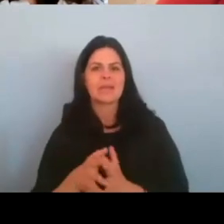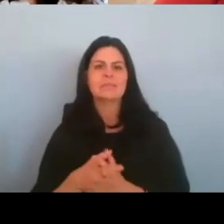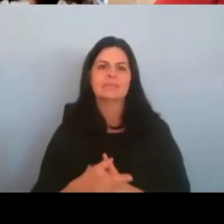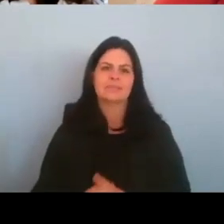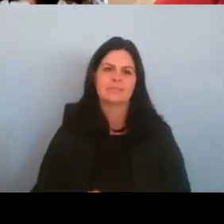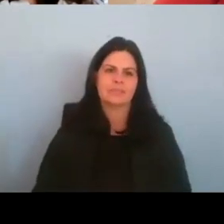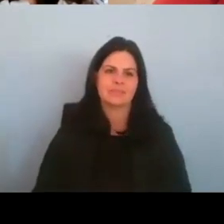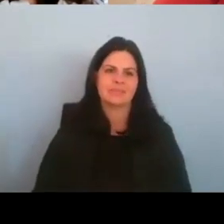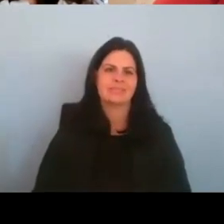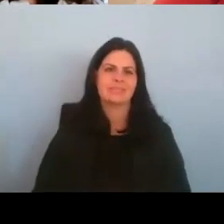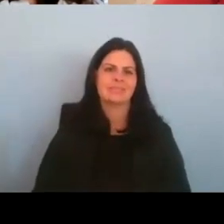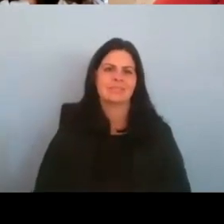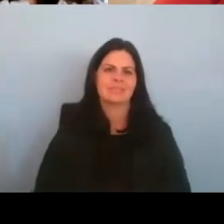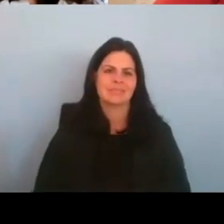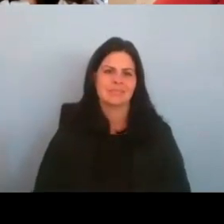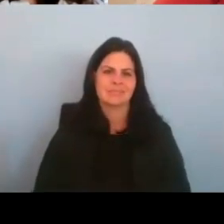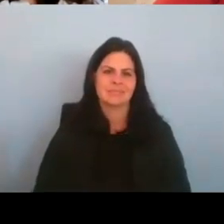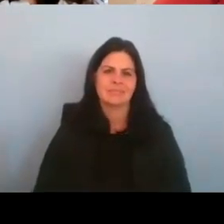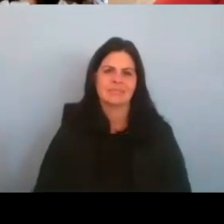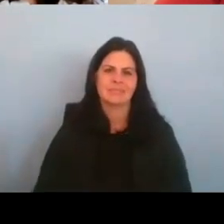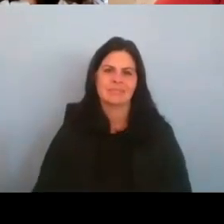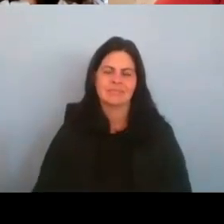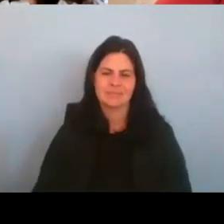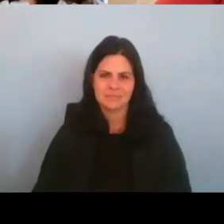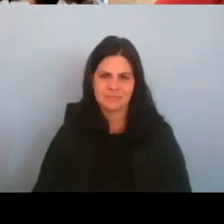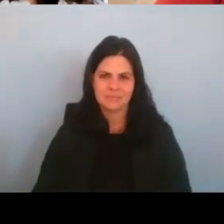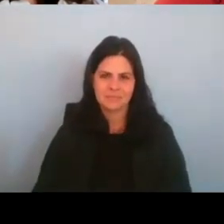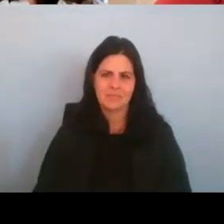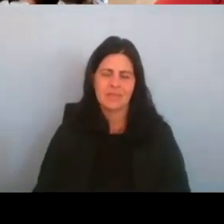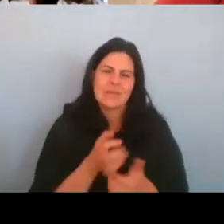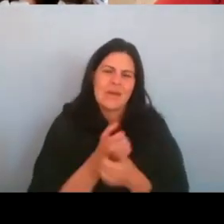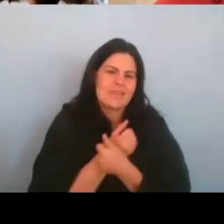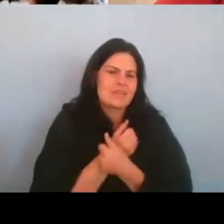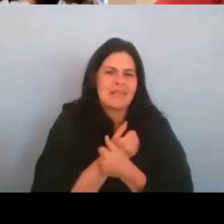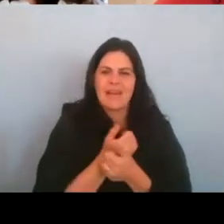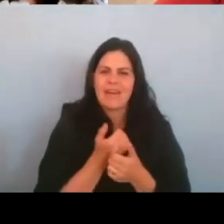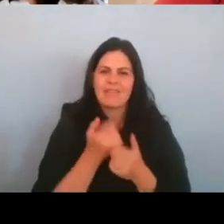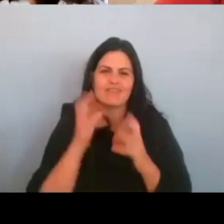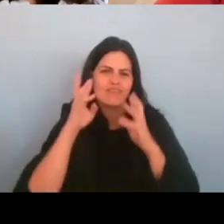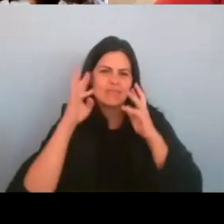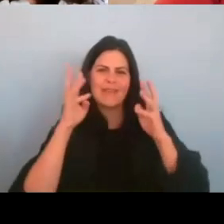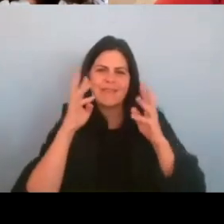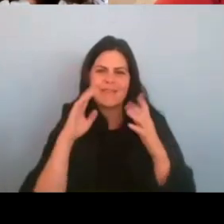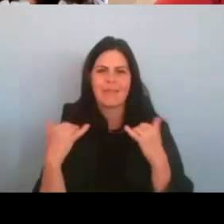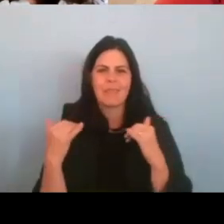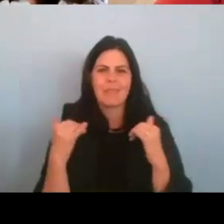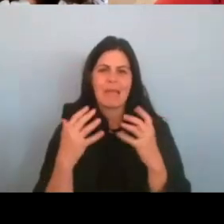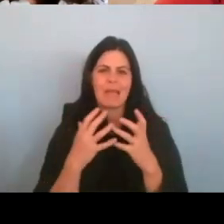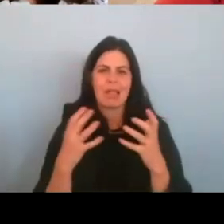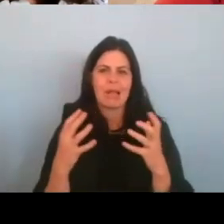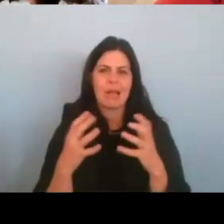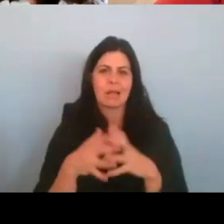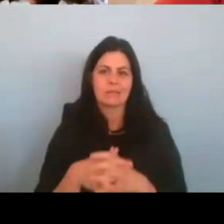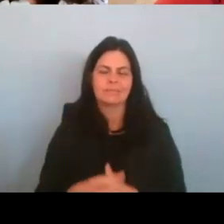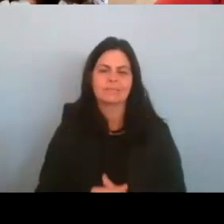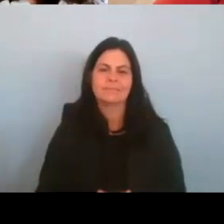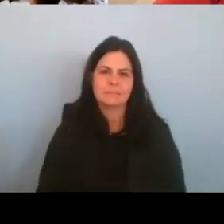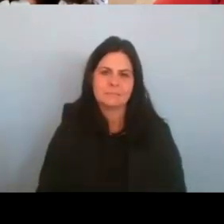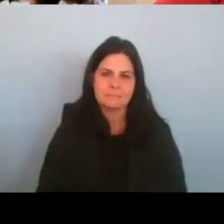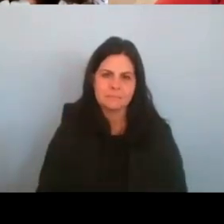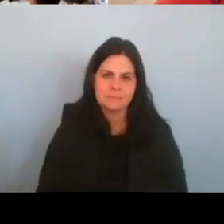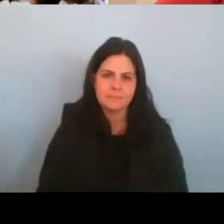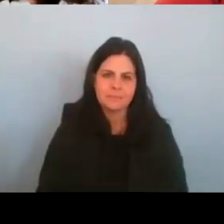uh, so I love just pretending and playing a lot. Um, and so